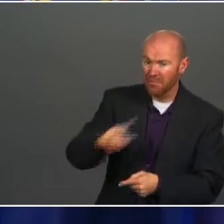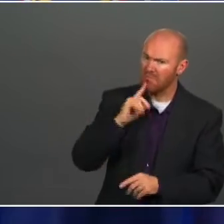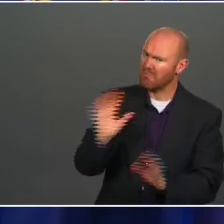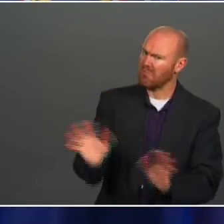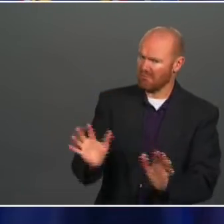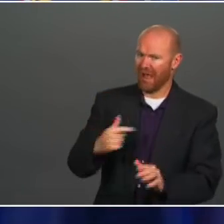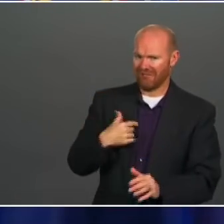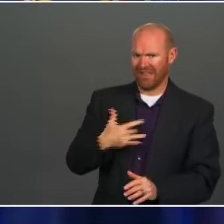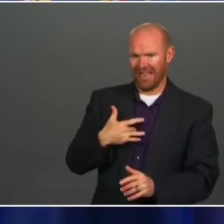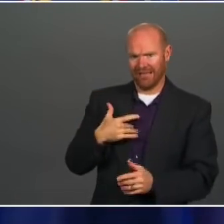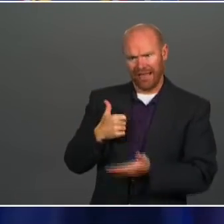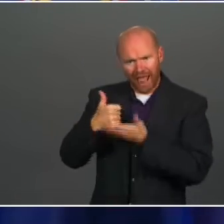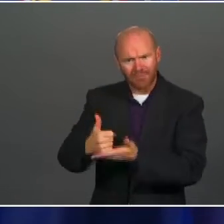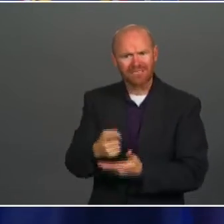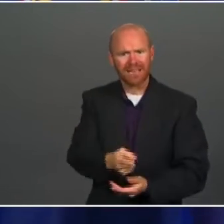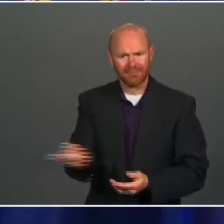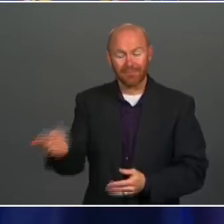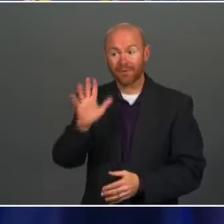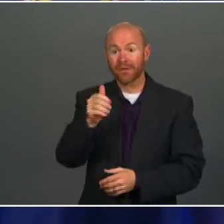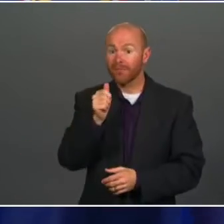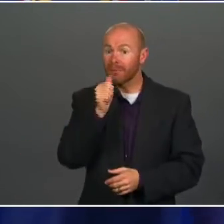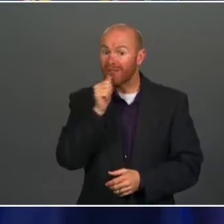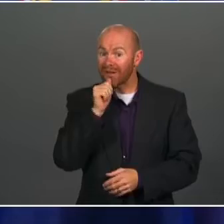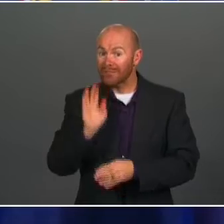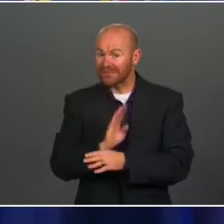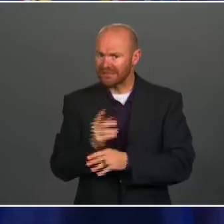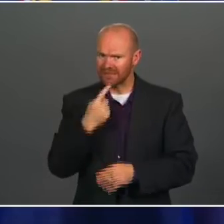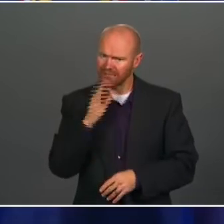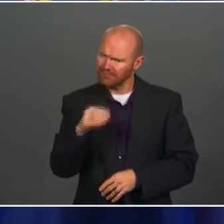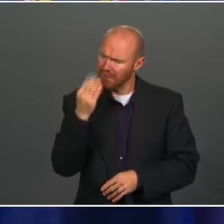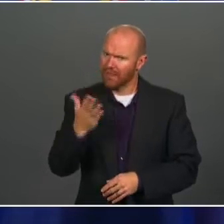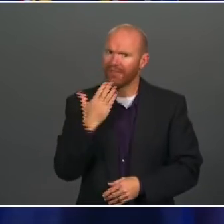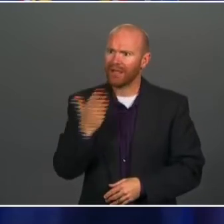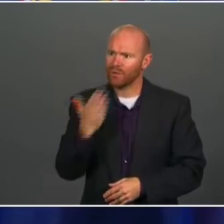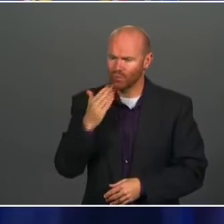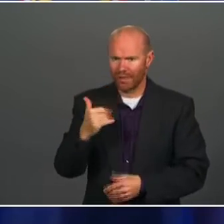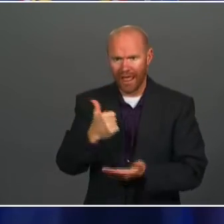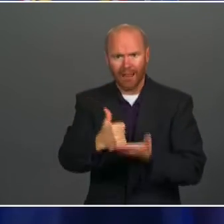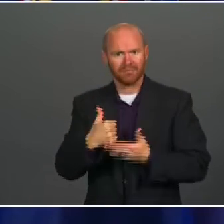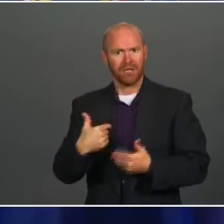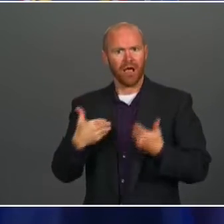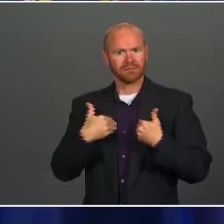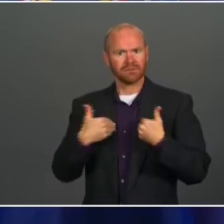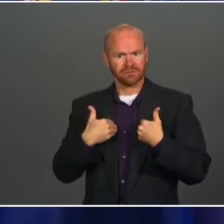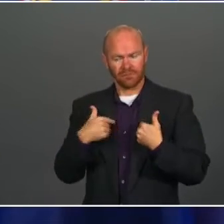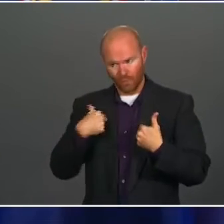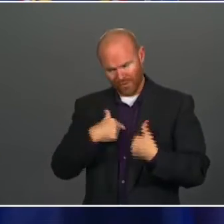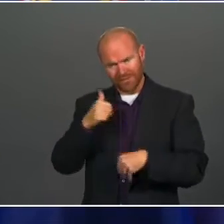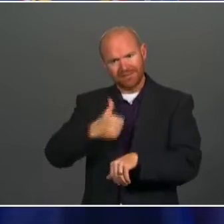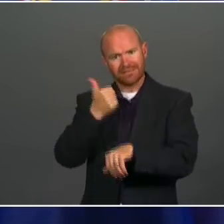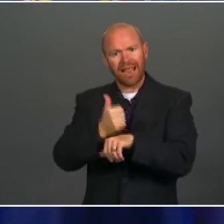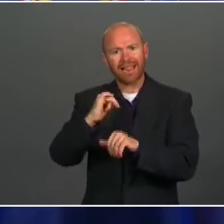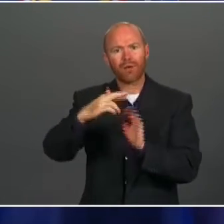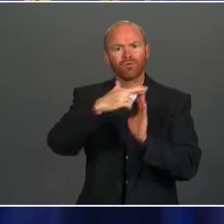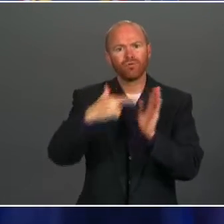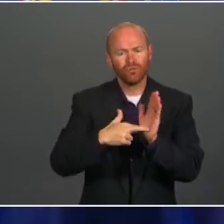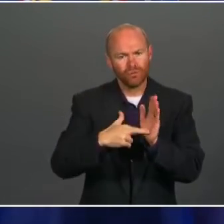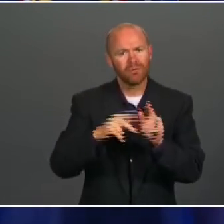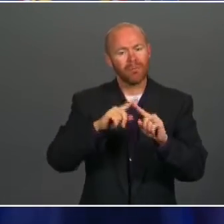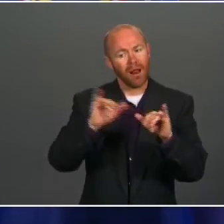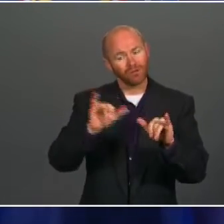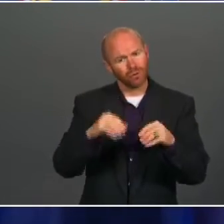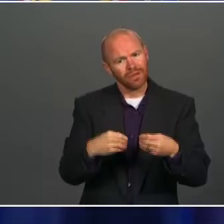of private employers say to us, this is great. It allows us to put a mandate in place while still giving a